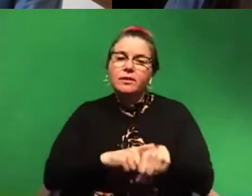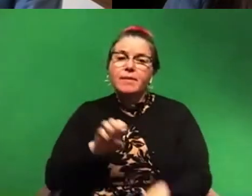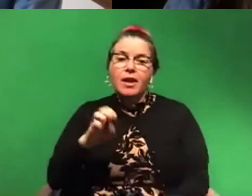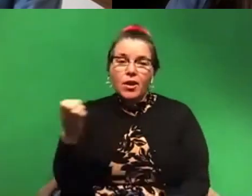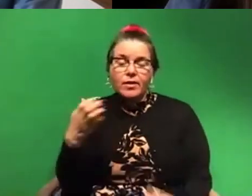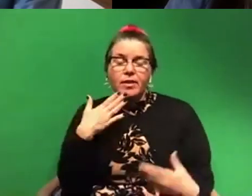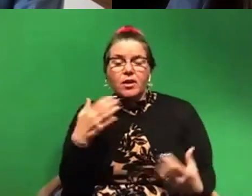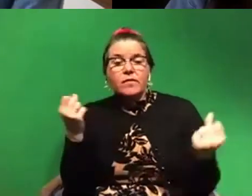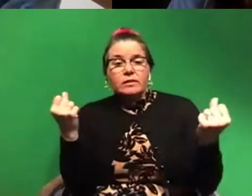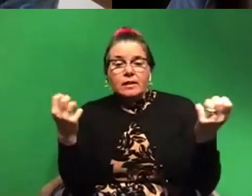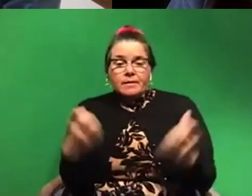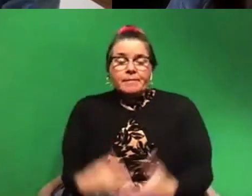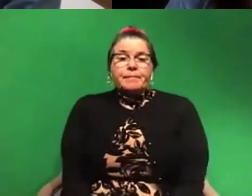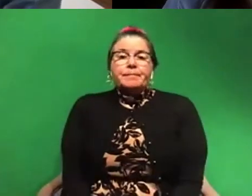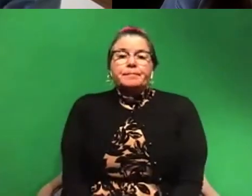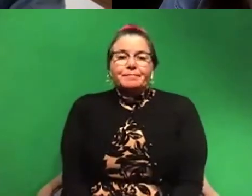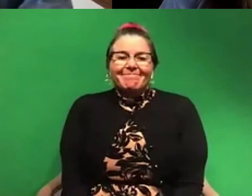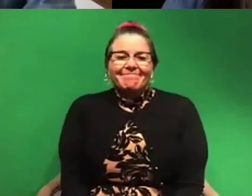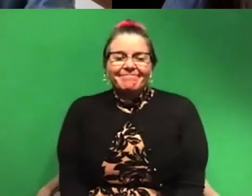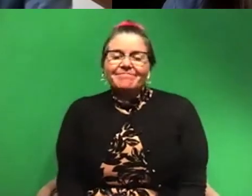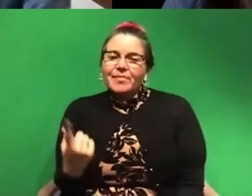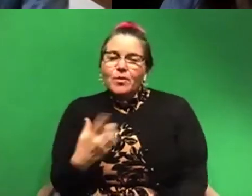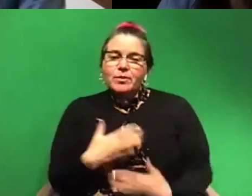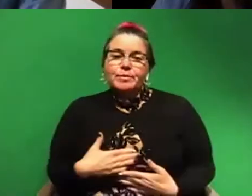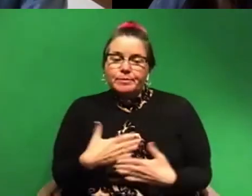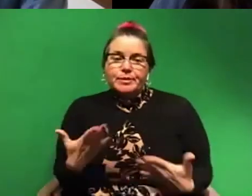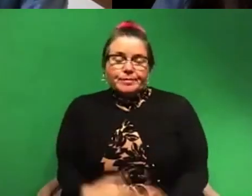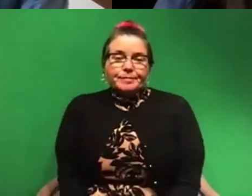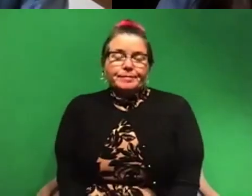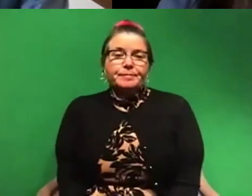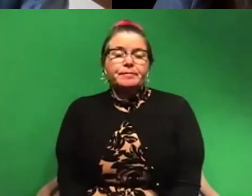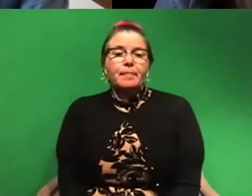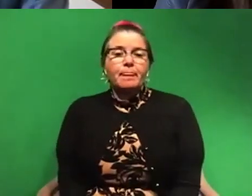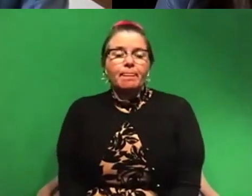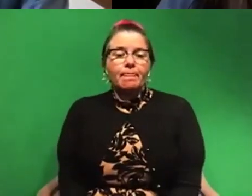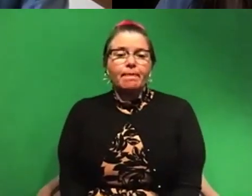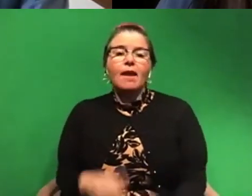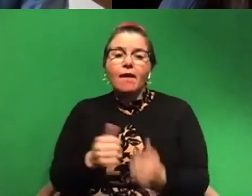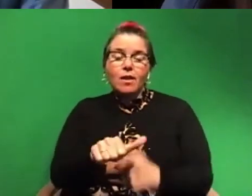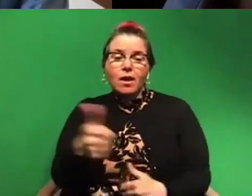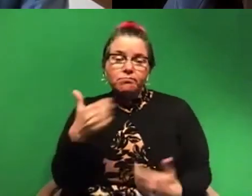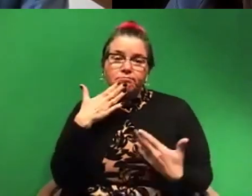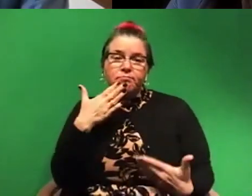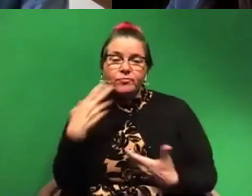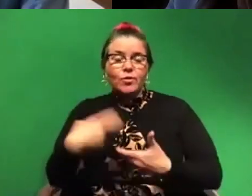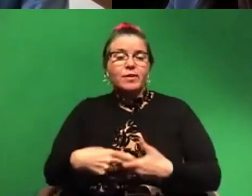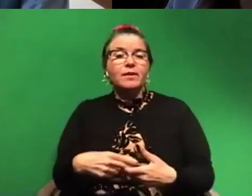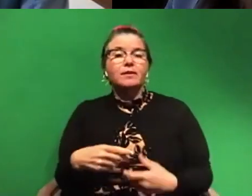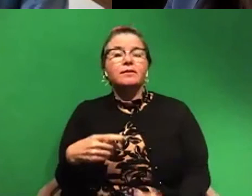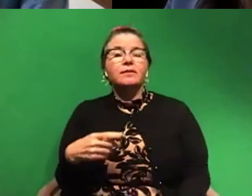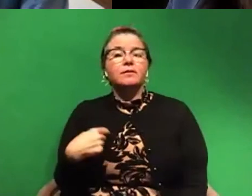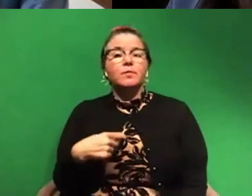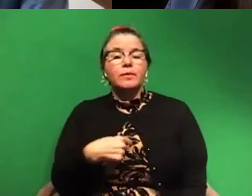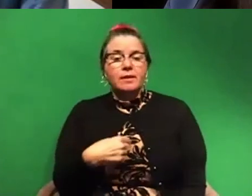so much for signing. Uh, we always appreciate you being here with us. Um, and everybody else, thanks for coming. So we, have